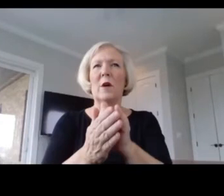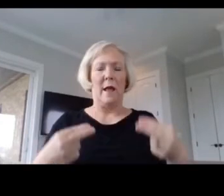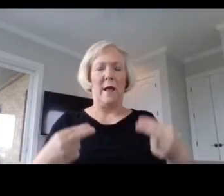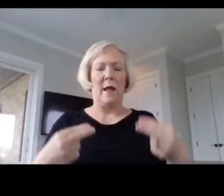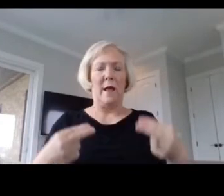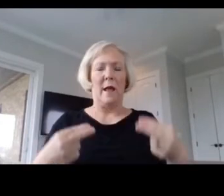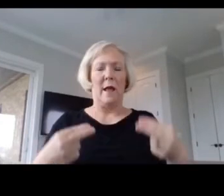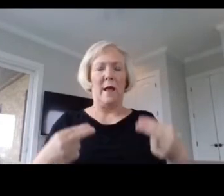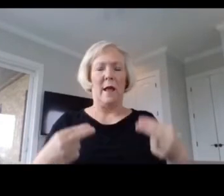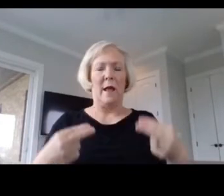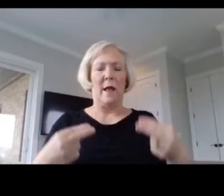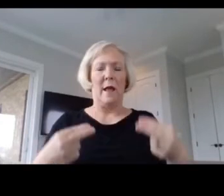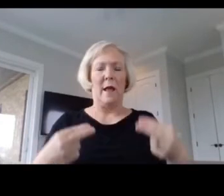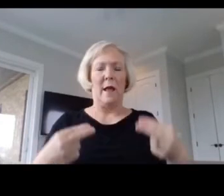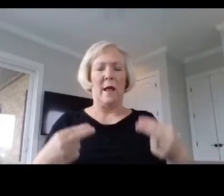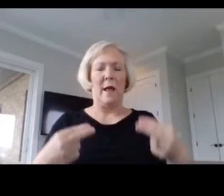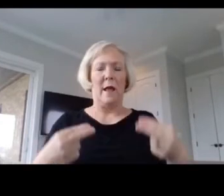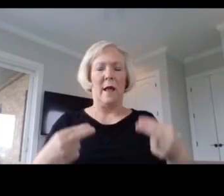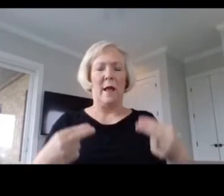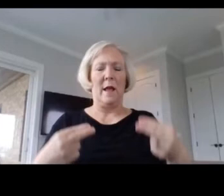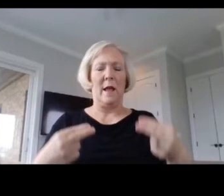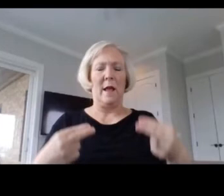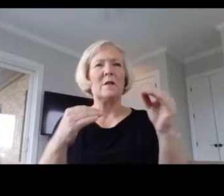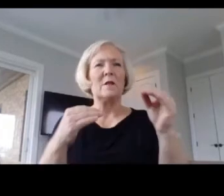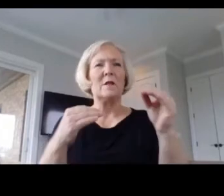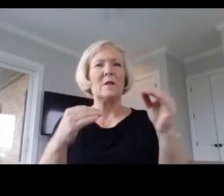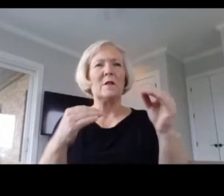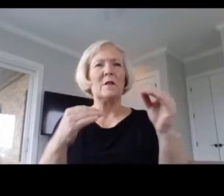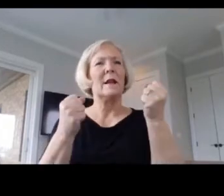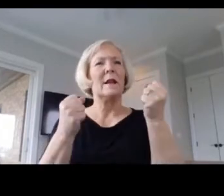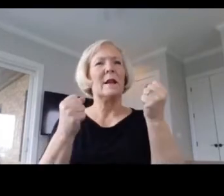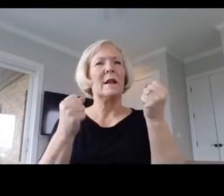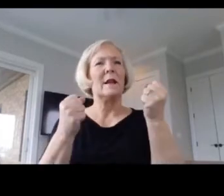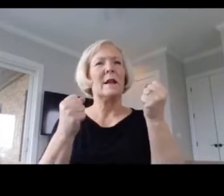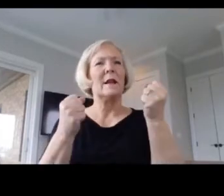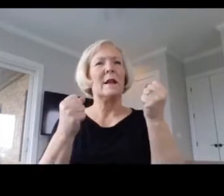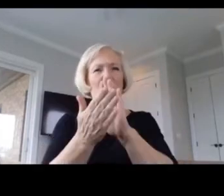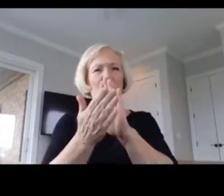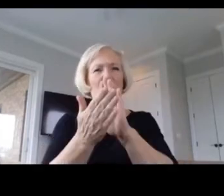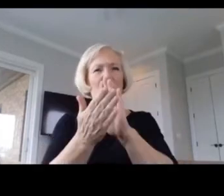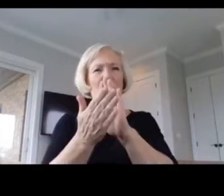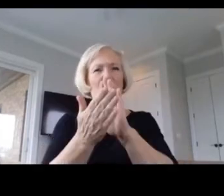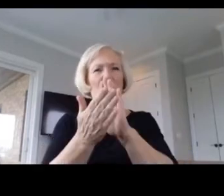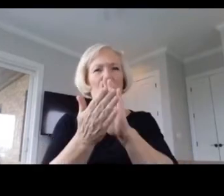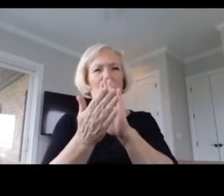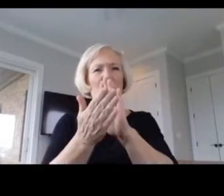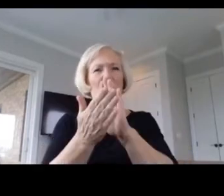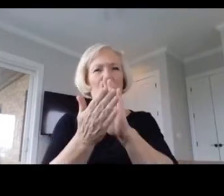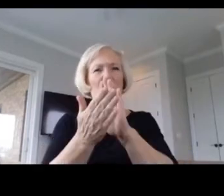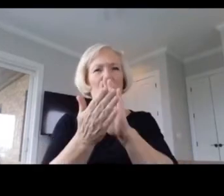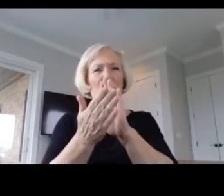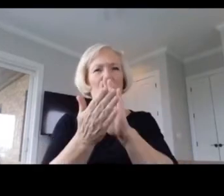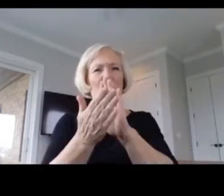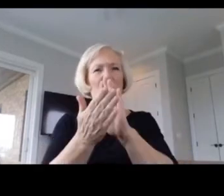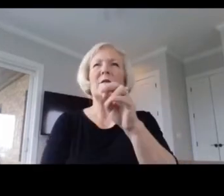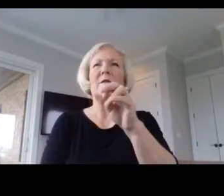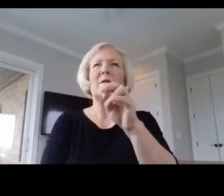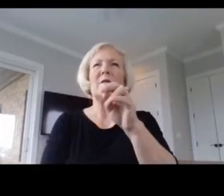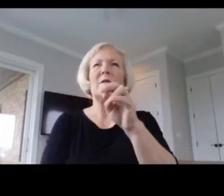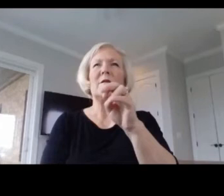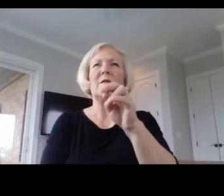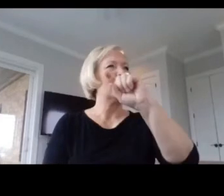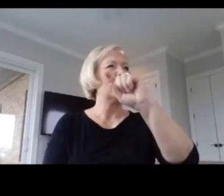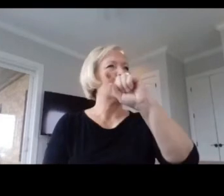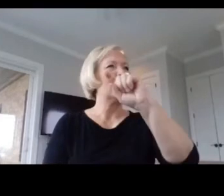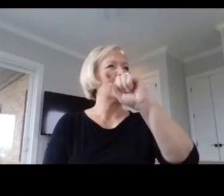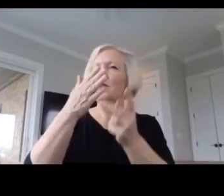movement strengthening our schools for generations to follow. This virus hasn't changed our priorities. If anything, it has strengthened